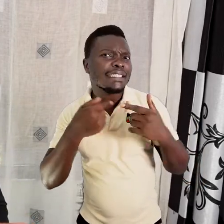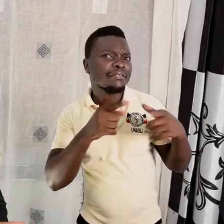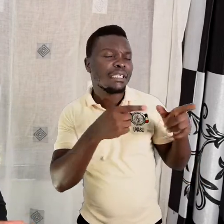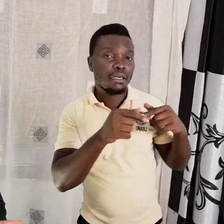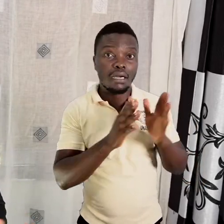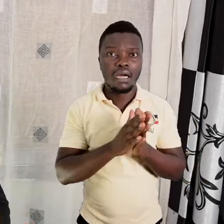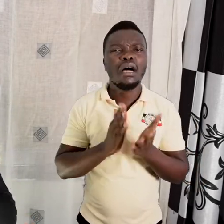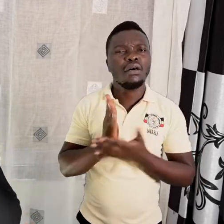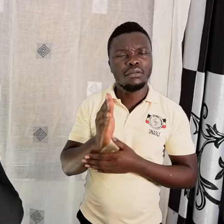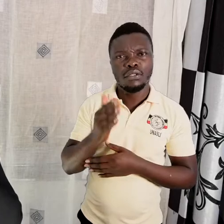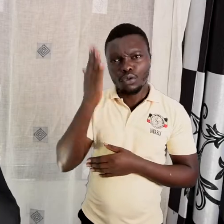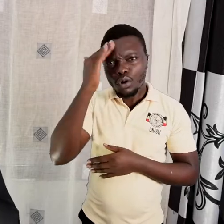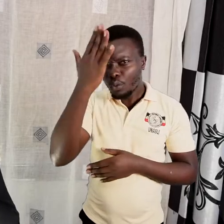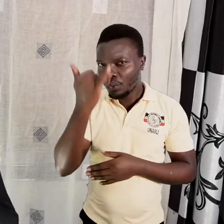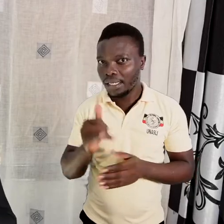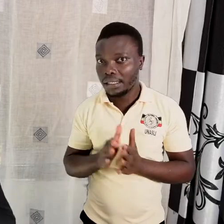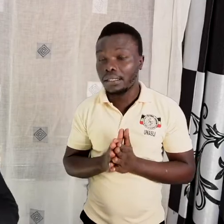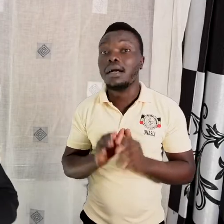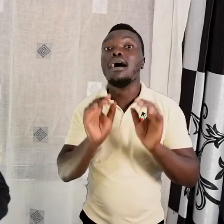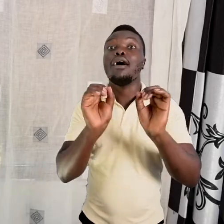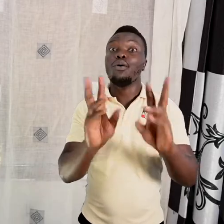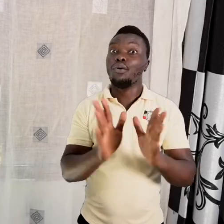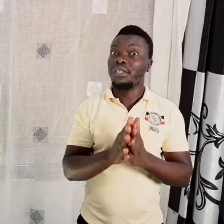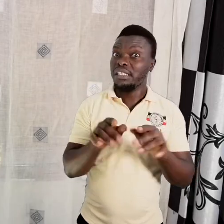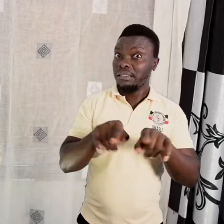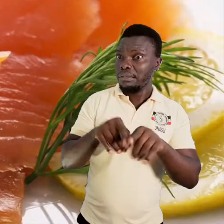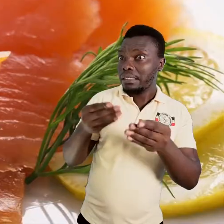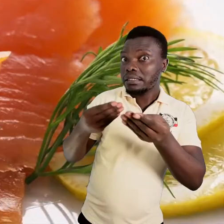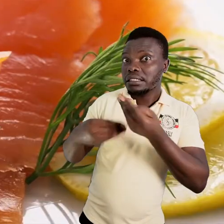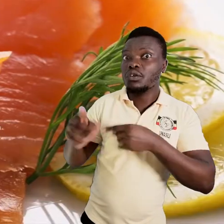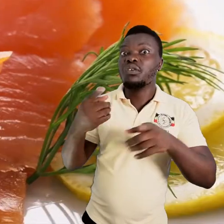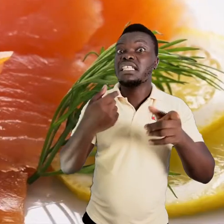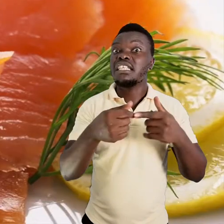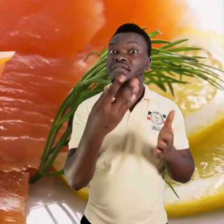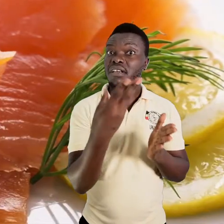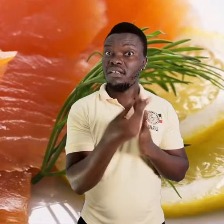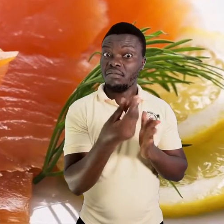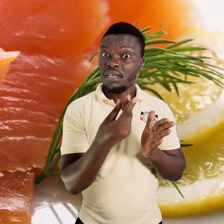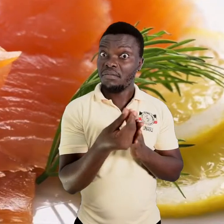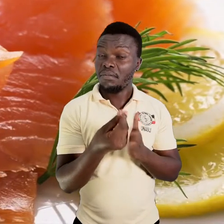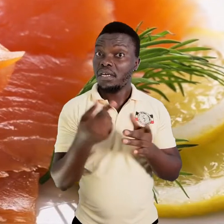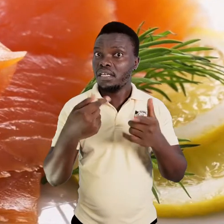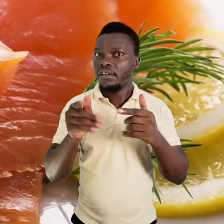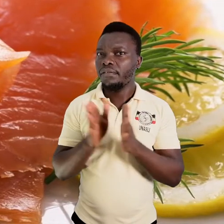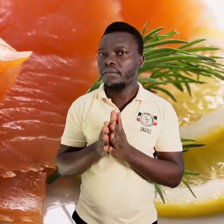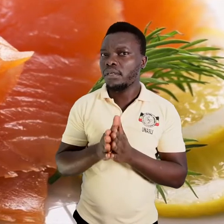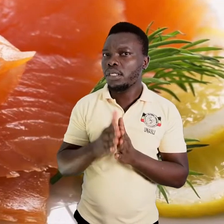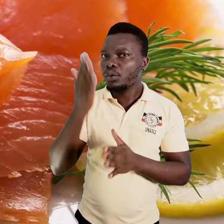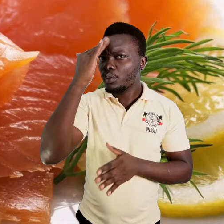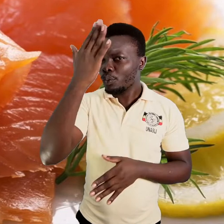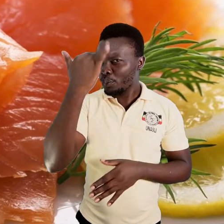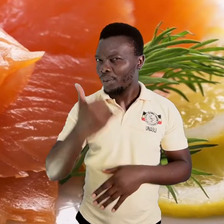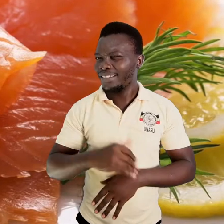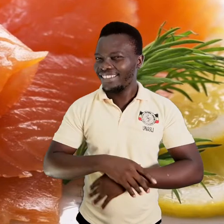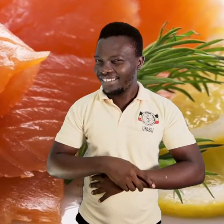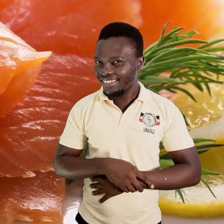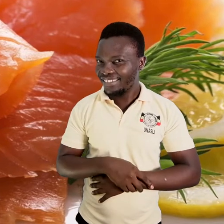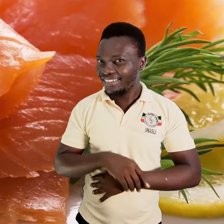They are also sold at different prices. Could you be knowing why?